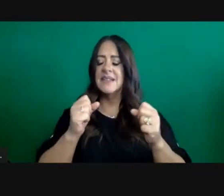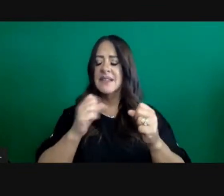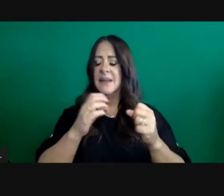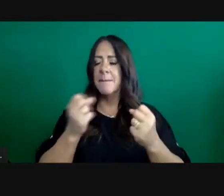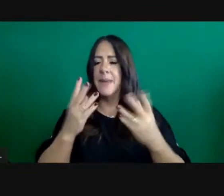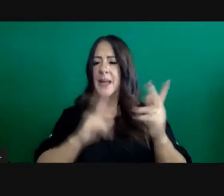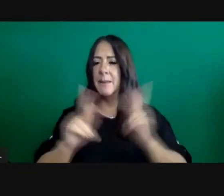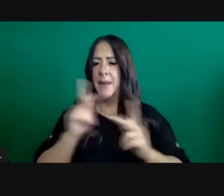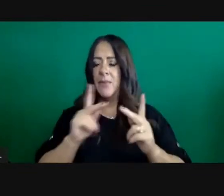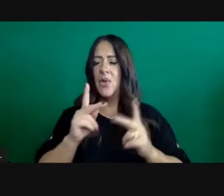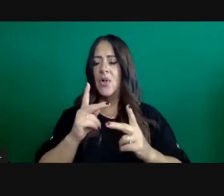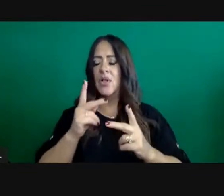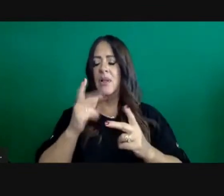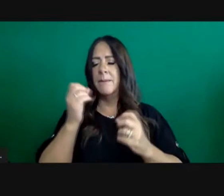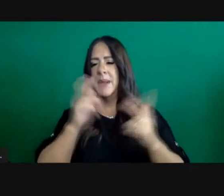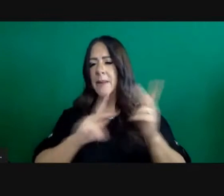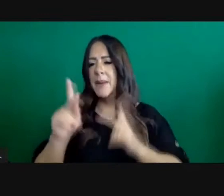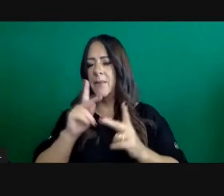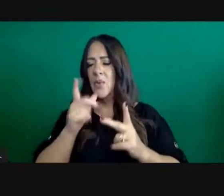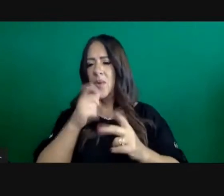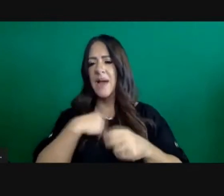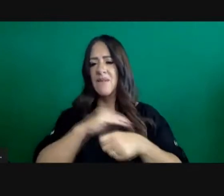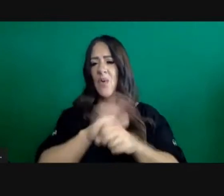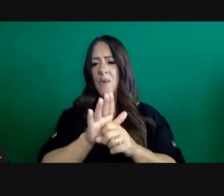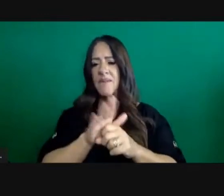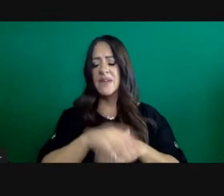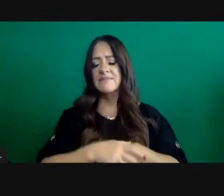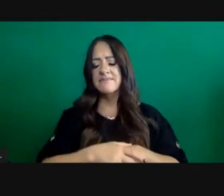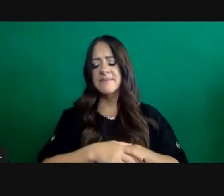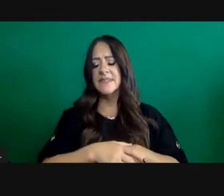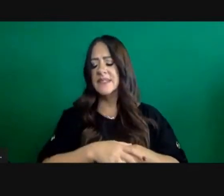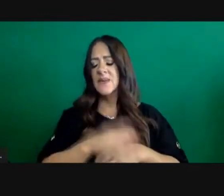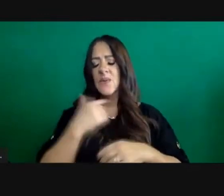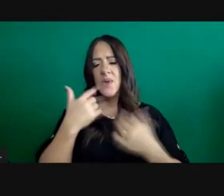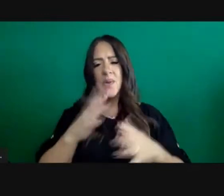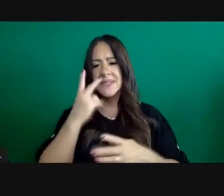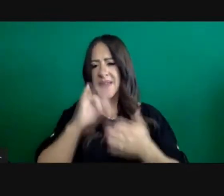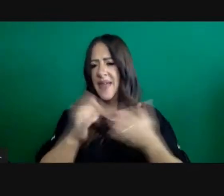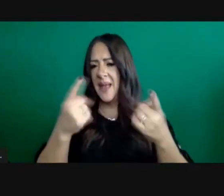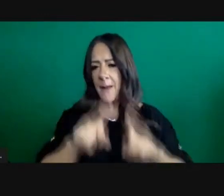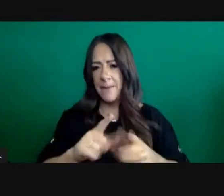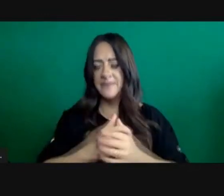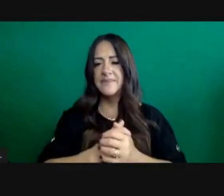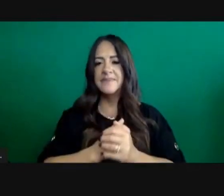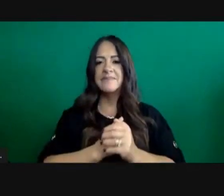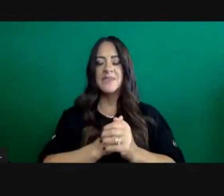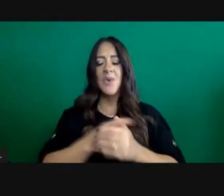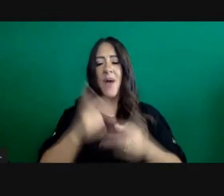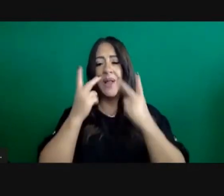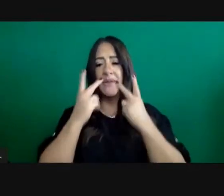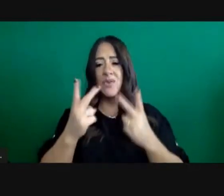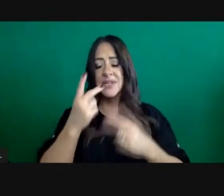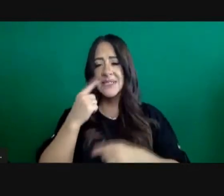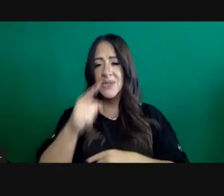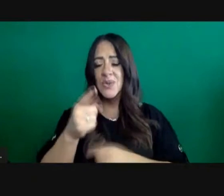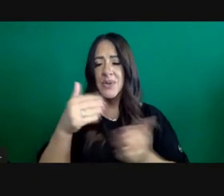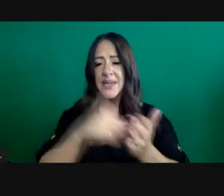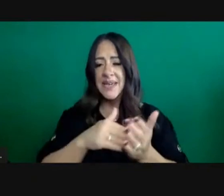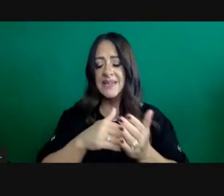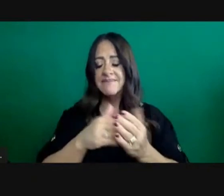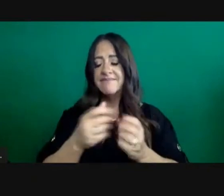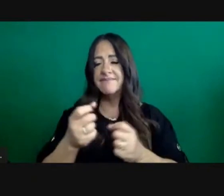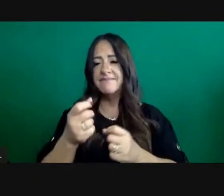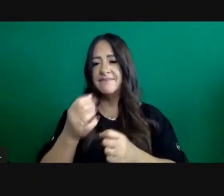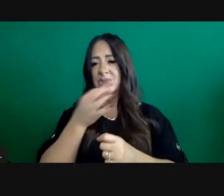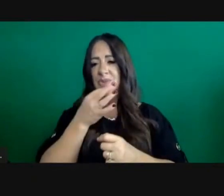with loved ones or themselves infected with COVID. So with that, I look forward to seeing you soon, likely in the new year.